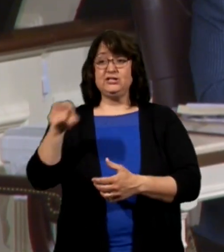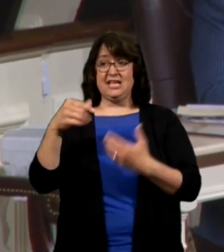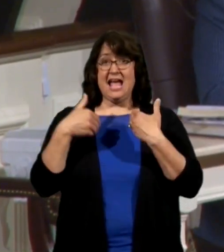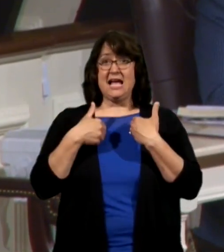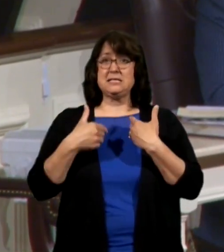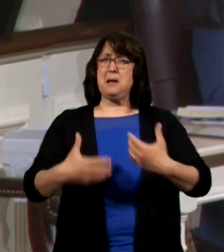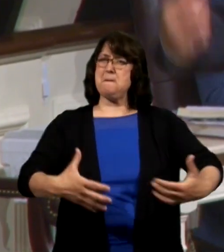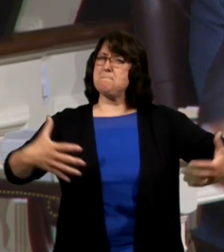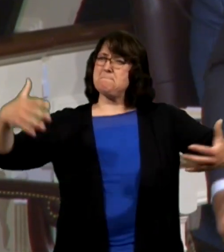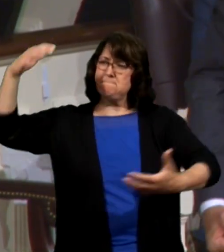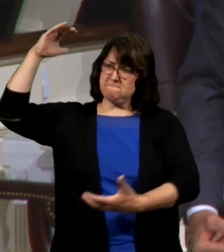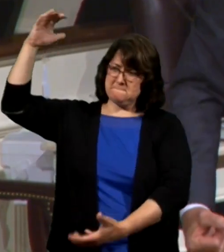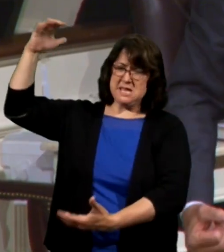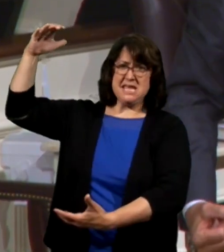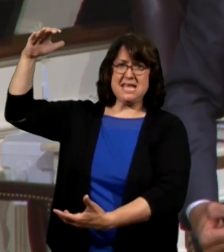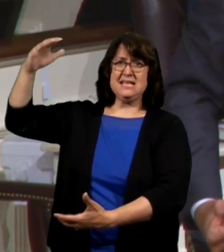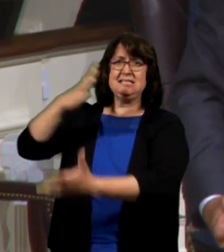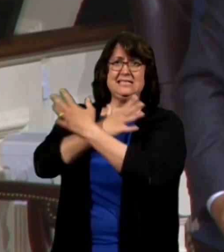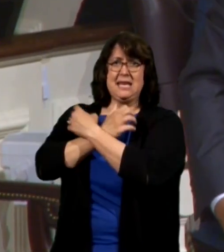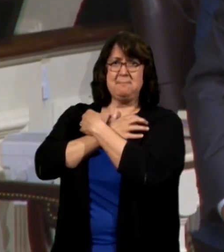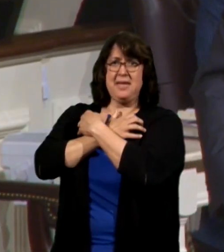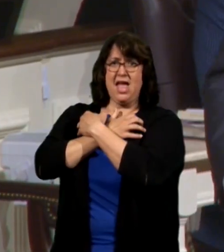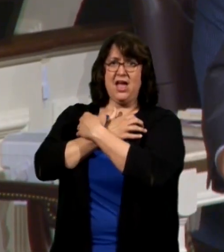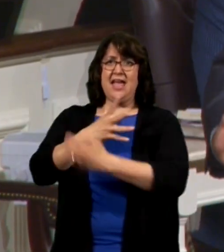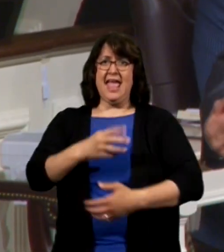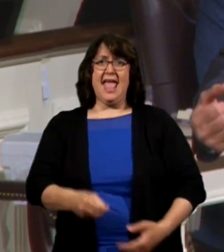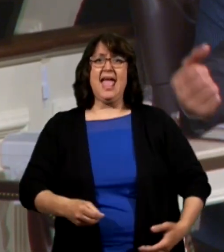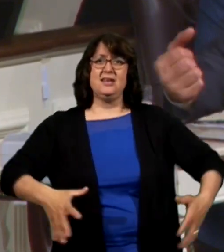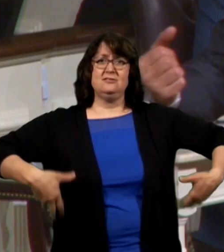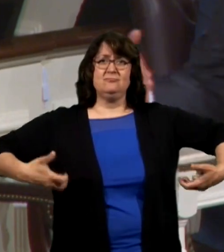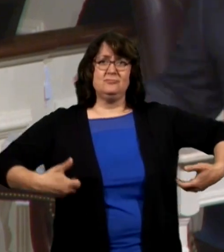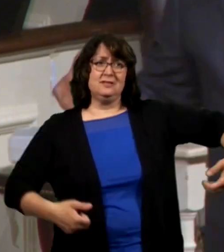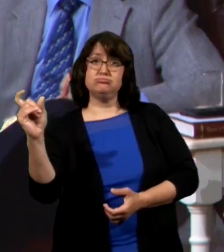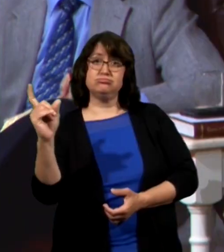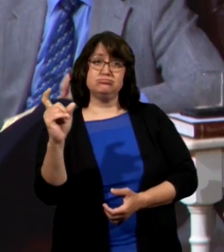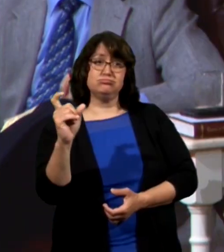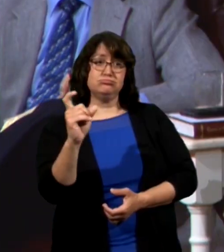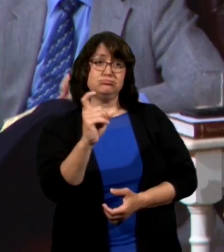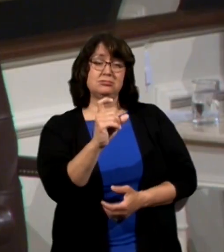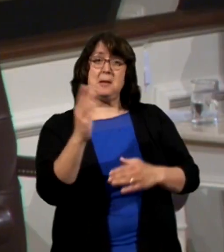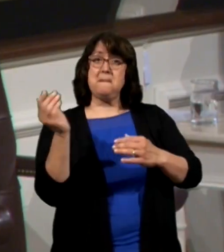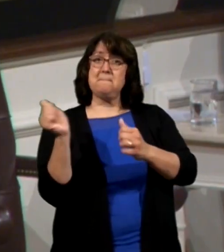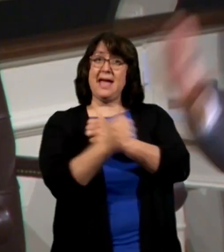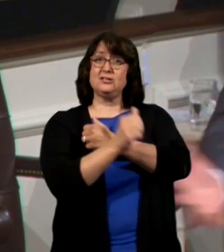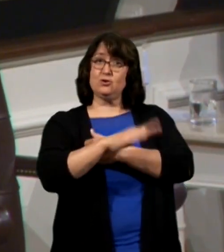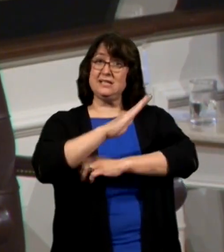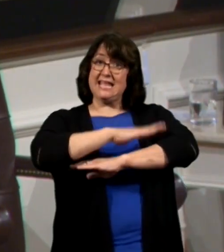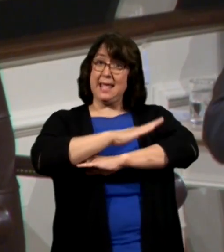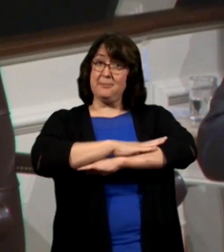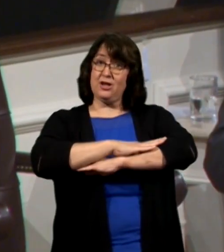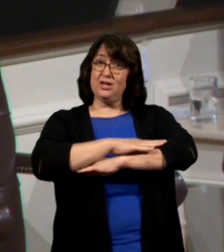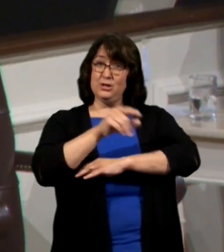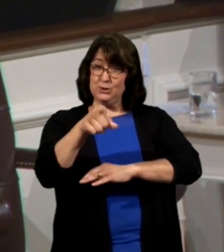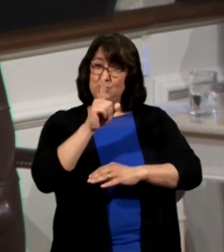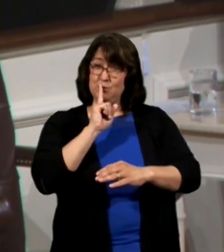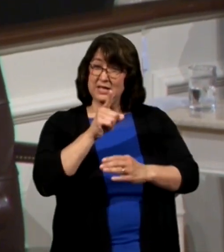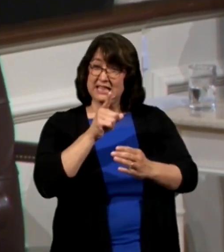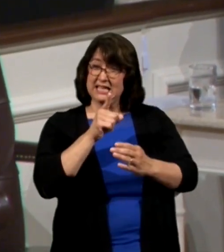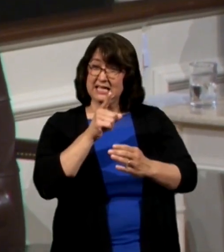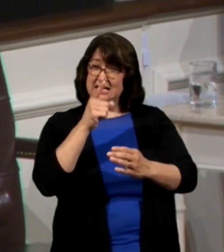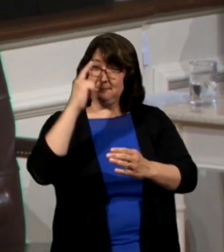big teddy bear in her right arm and a teenage orangutan in her left arm you don't honestly believe